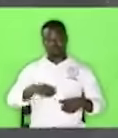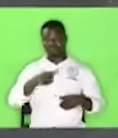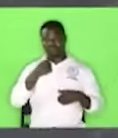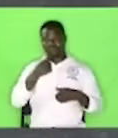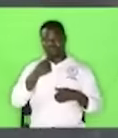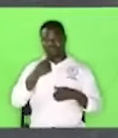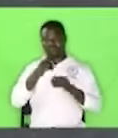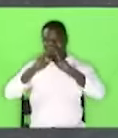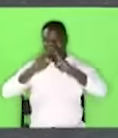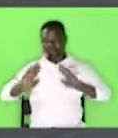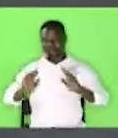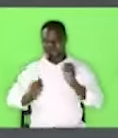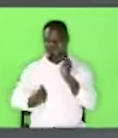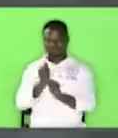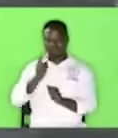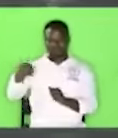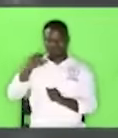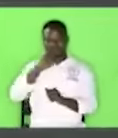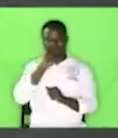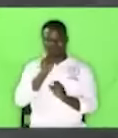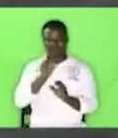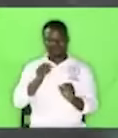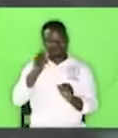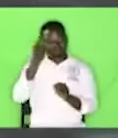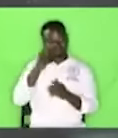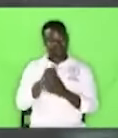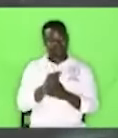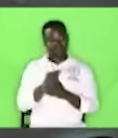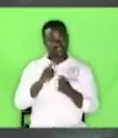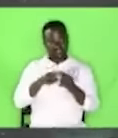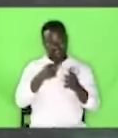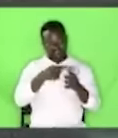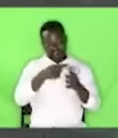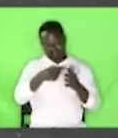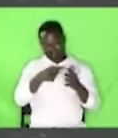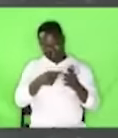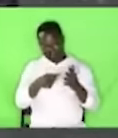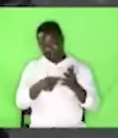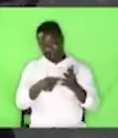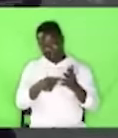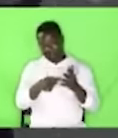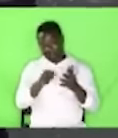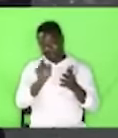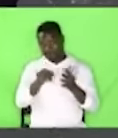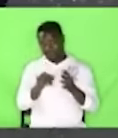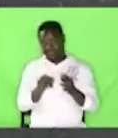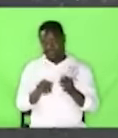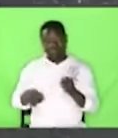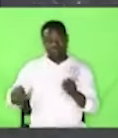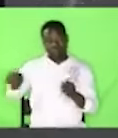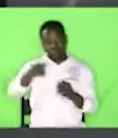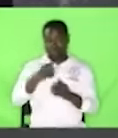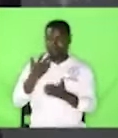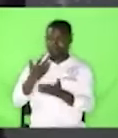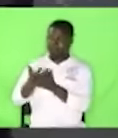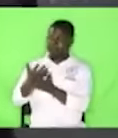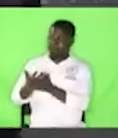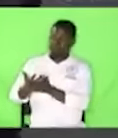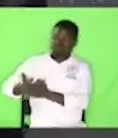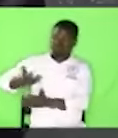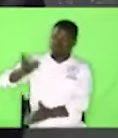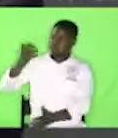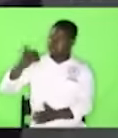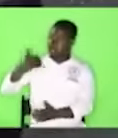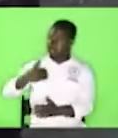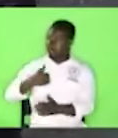you may not appreciate it. But these things that I've mentioned, you can have all their money on earth. But you